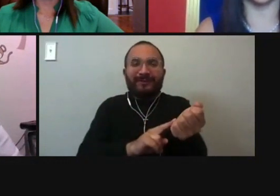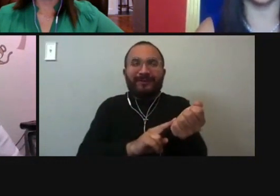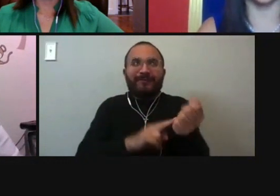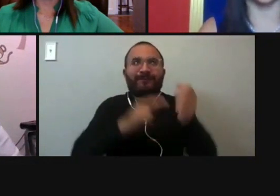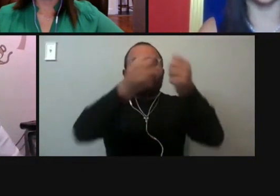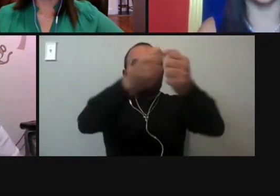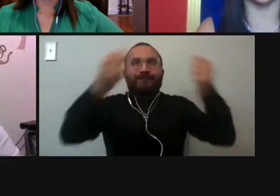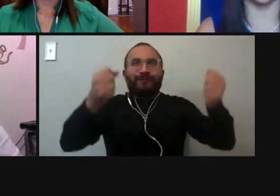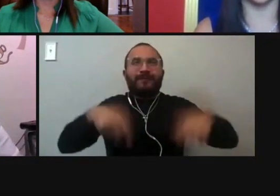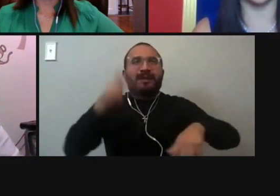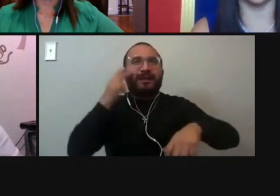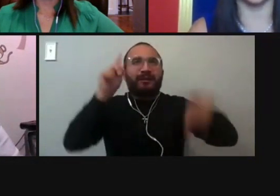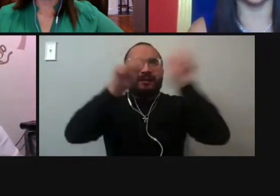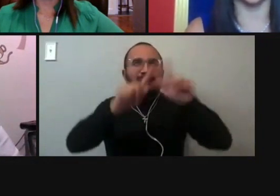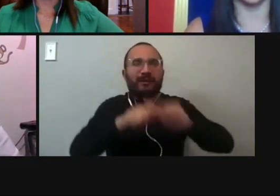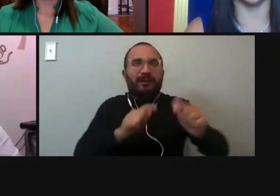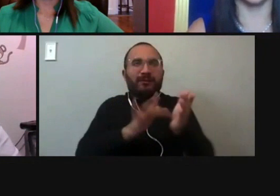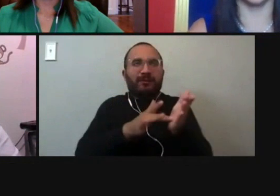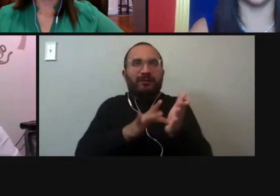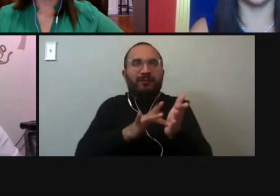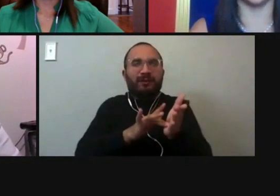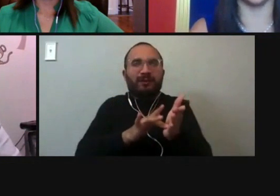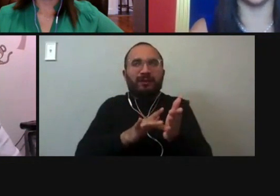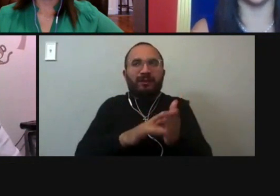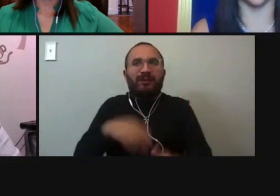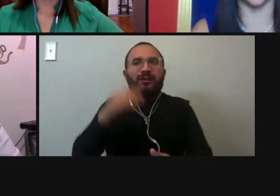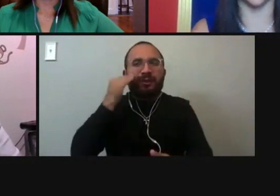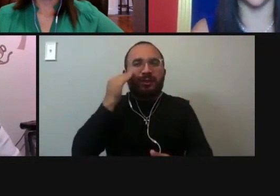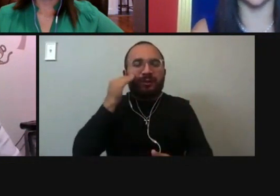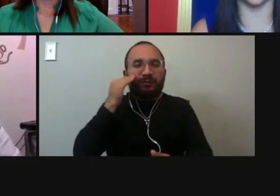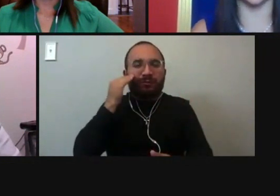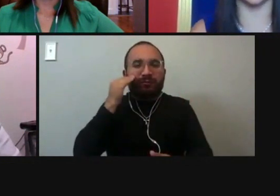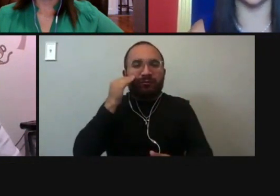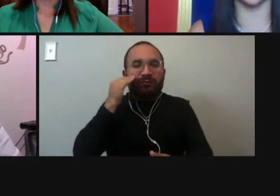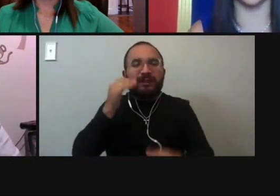inhalers in here. So, know, definitely there's a problem with the air quality. Um,